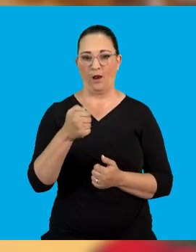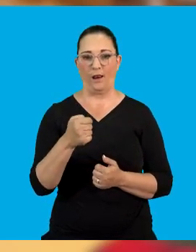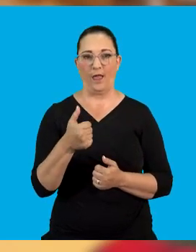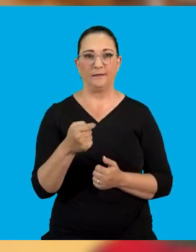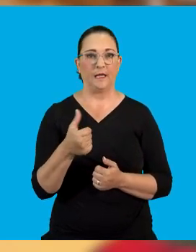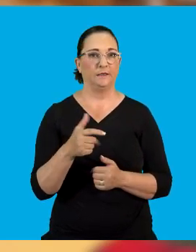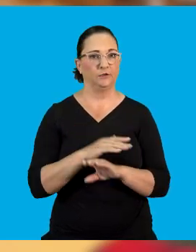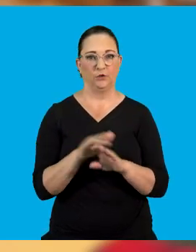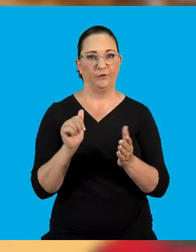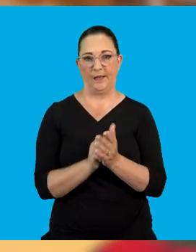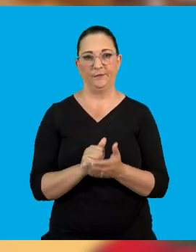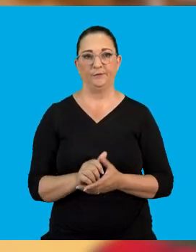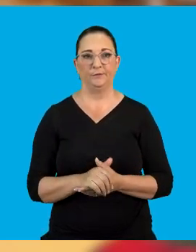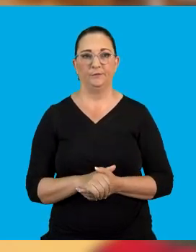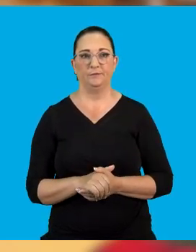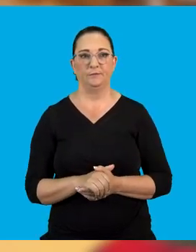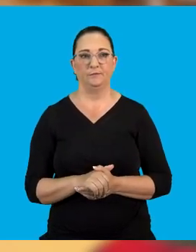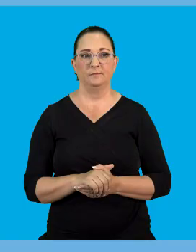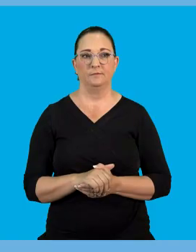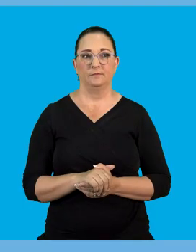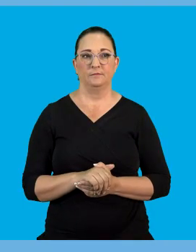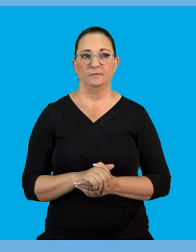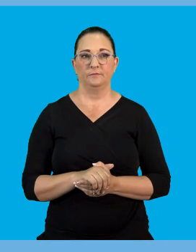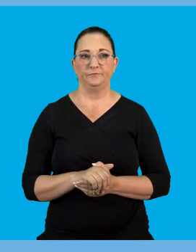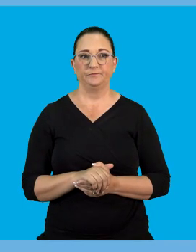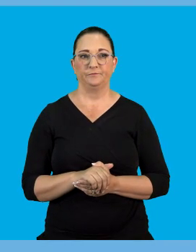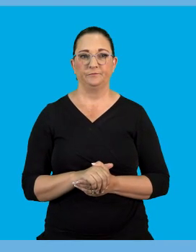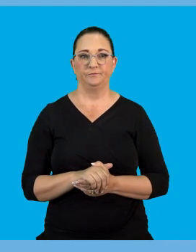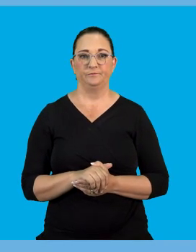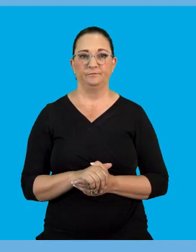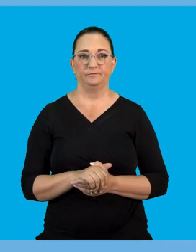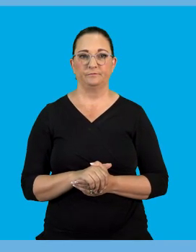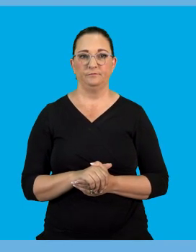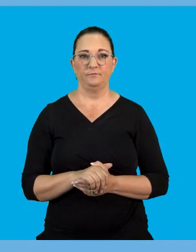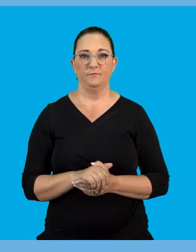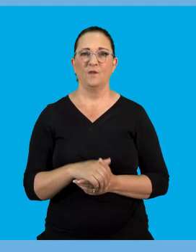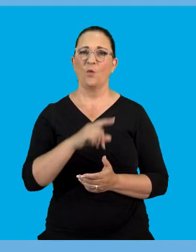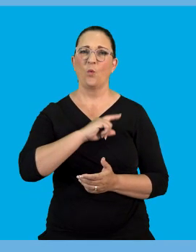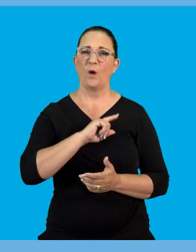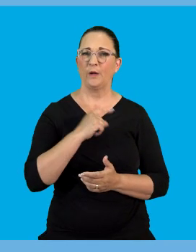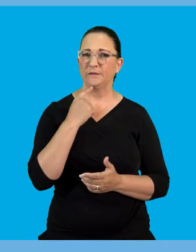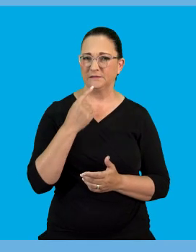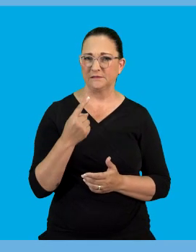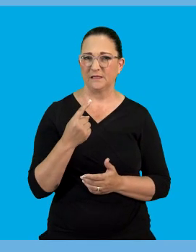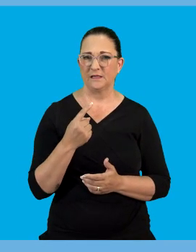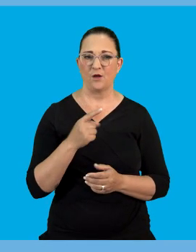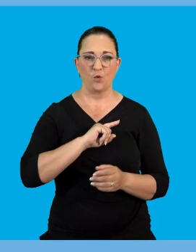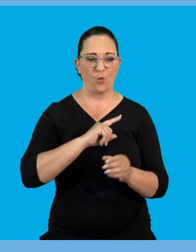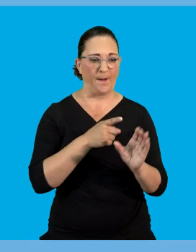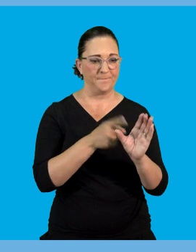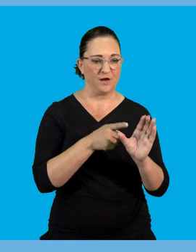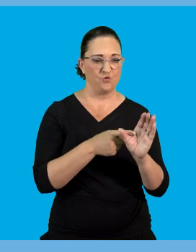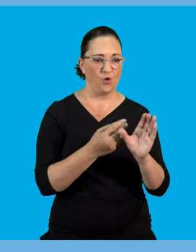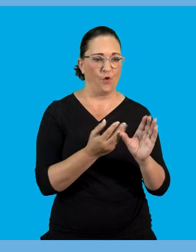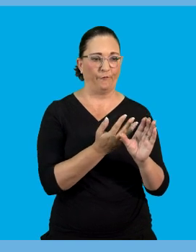of some sort. In addition to that. that. Why do we. Why do they then say this. This is because petrol